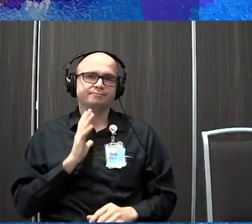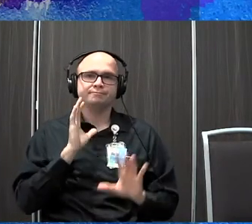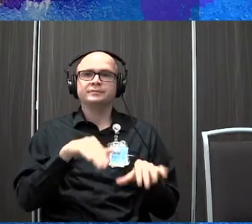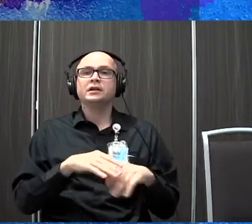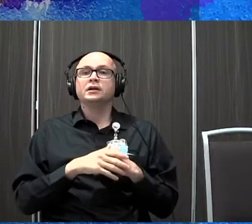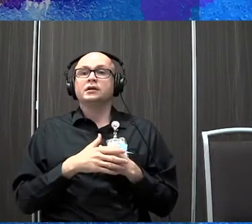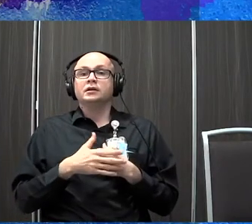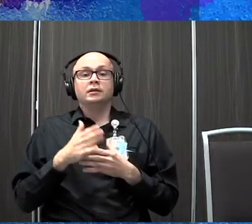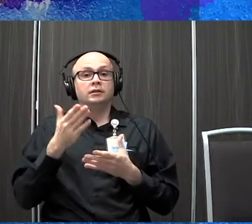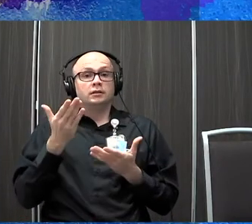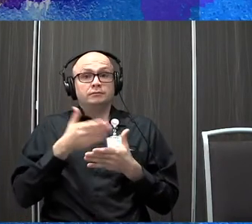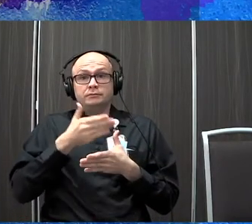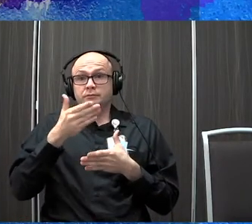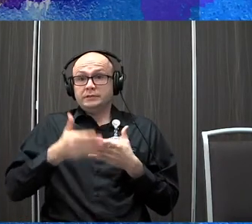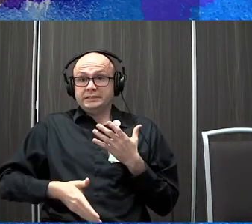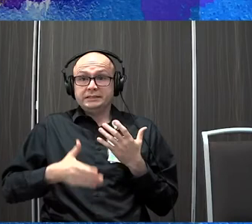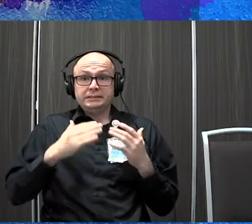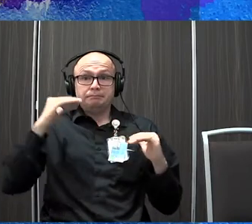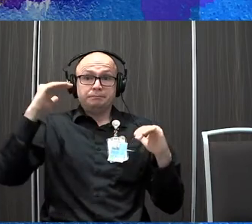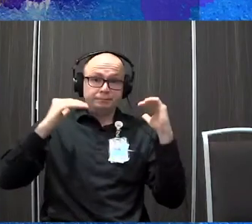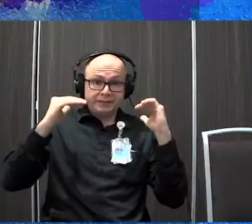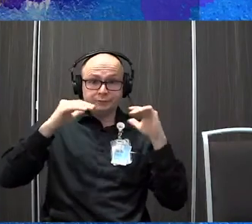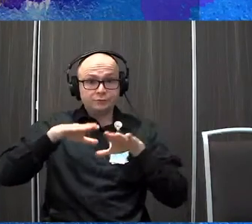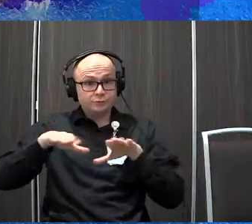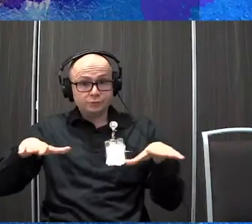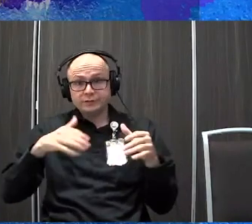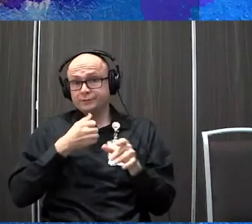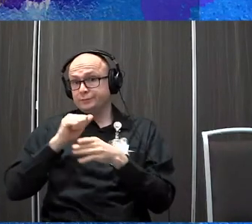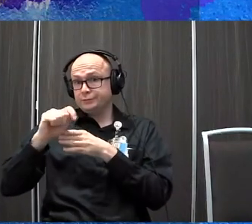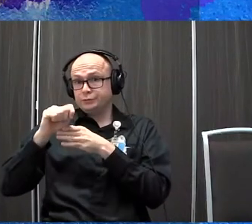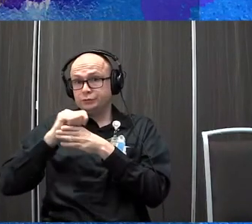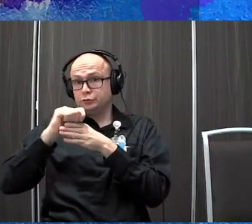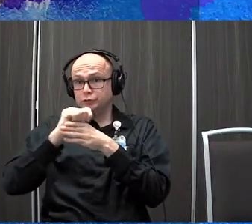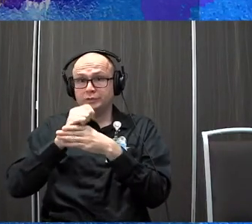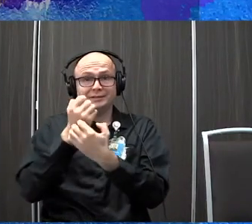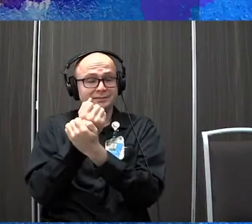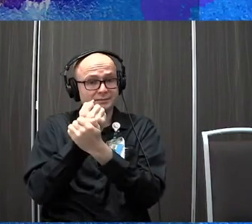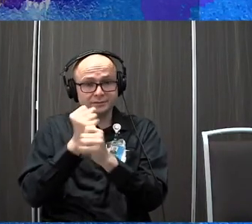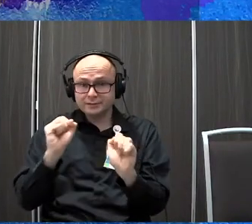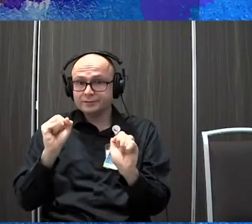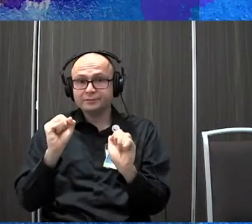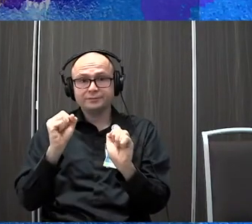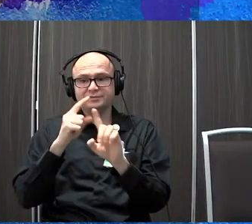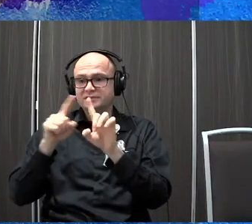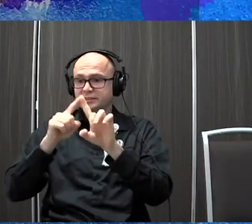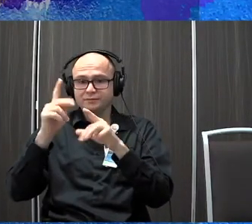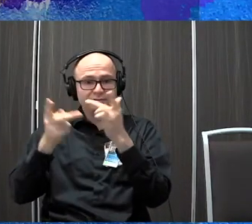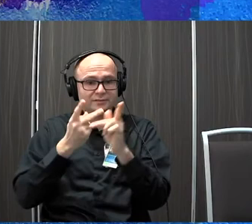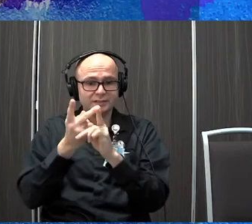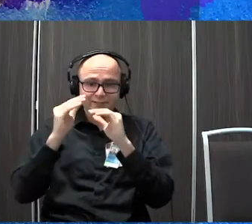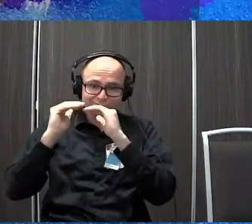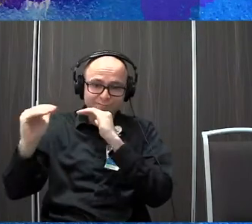conclusion, you know, the balance system of child with charge really has to be trained for them to be safe and in, you know, various environments and, um,